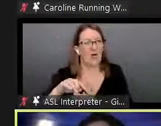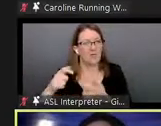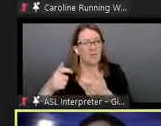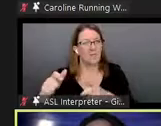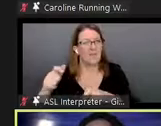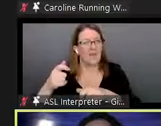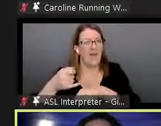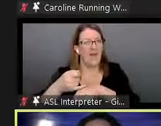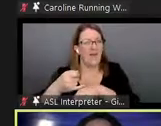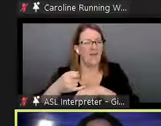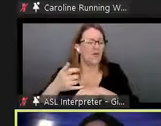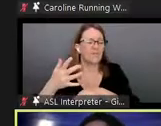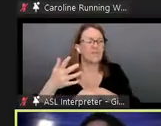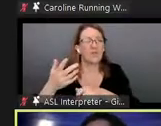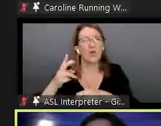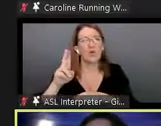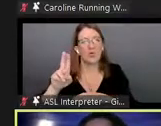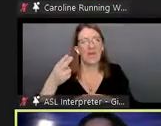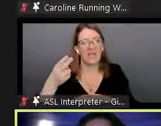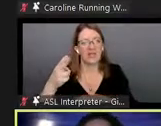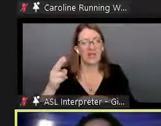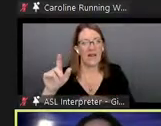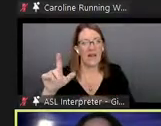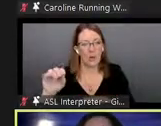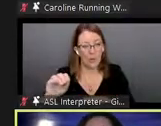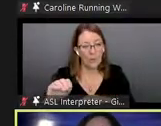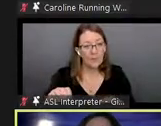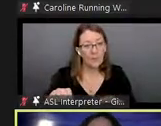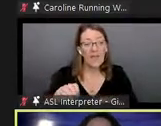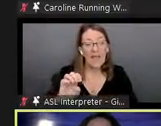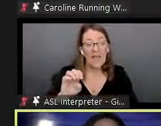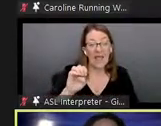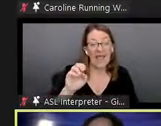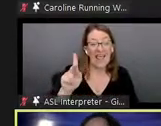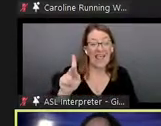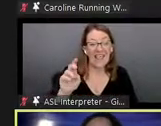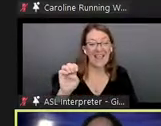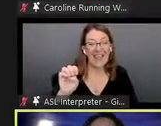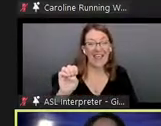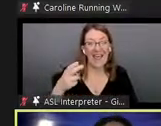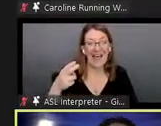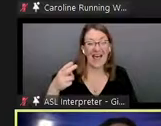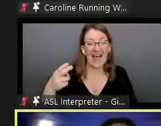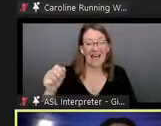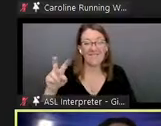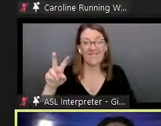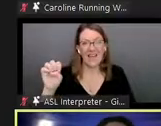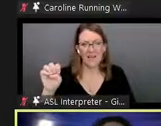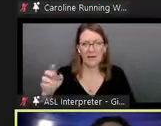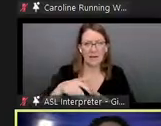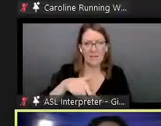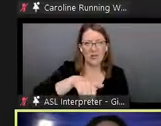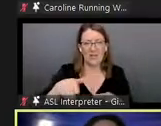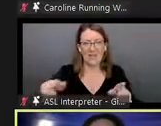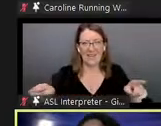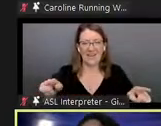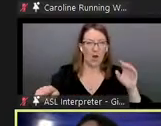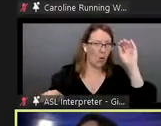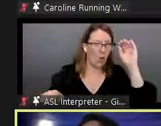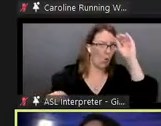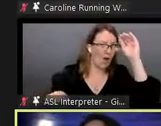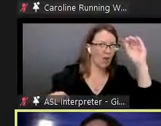uh hilo eke haave was for people who were in between kind of oahu usage of eke